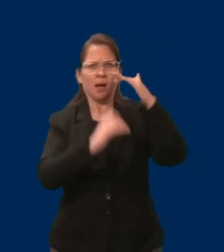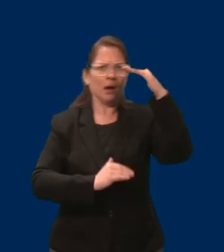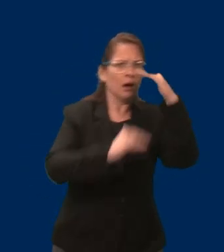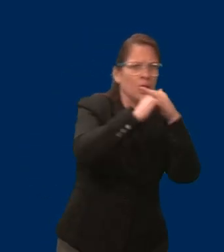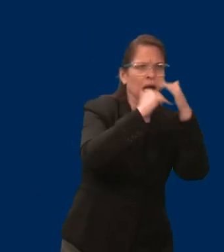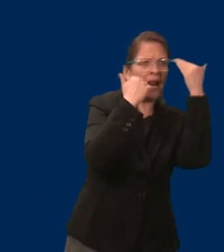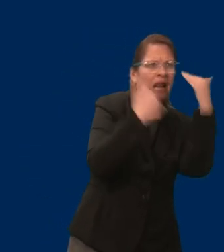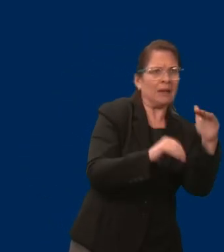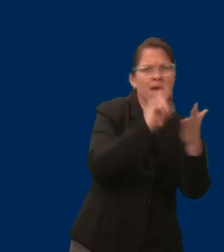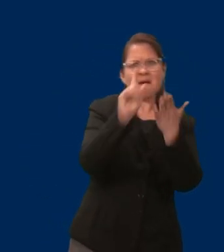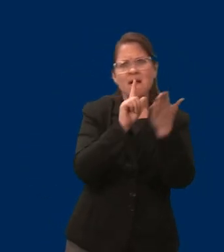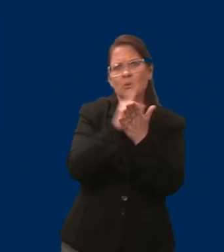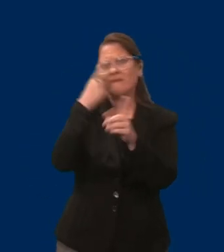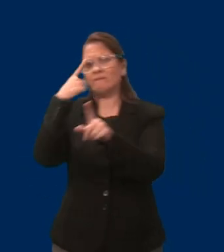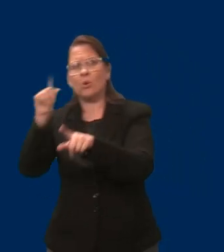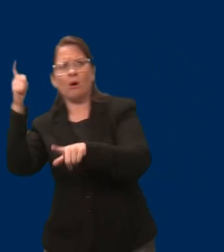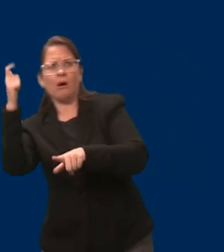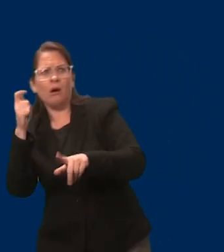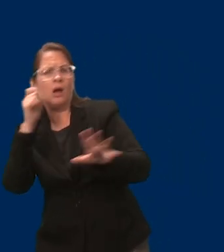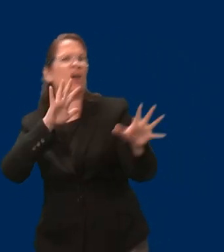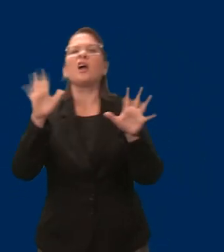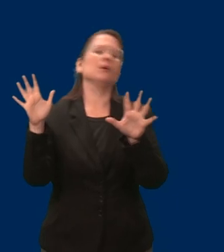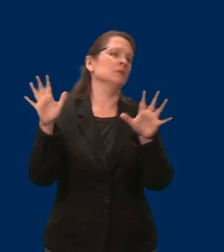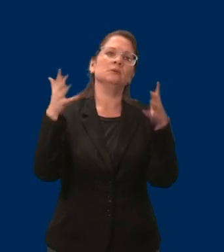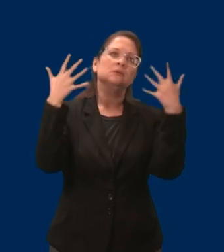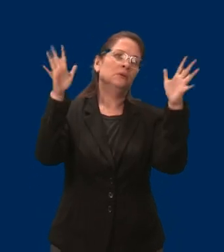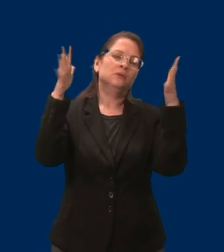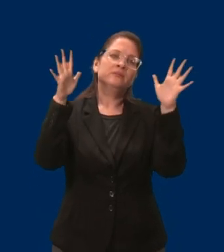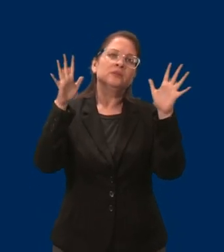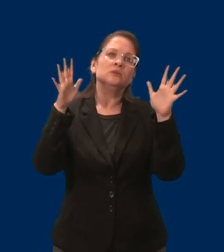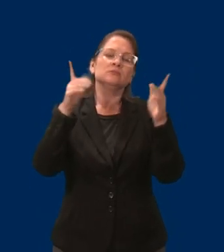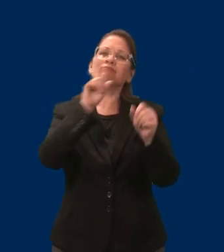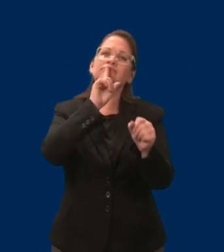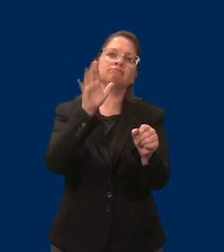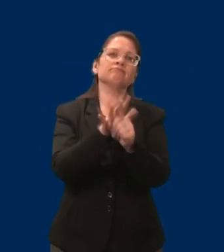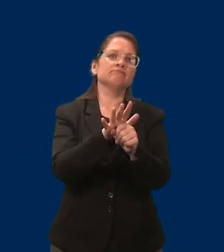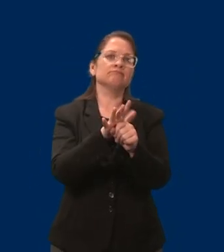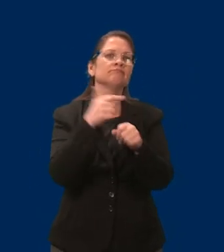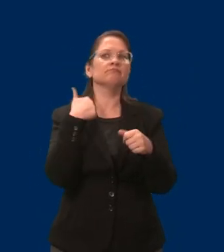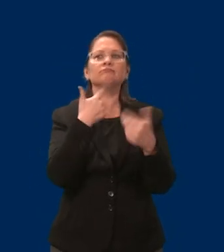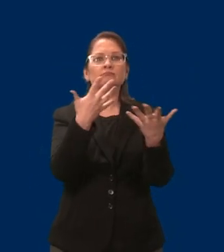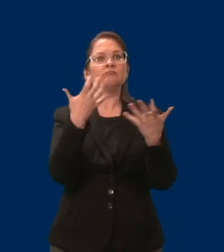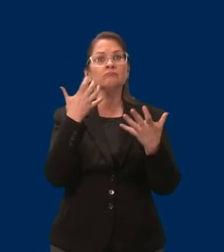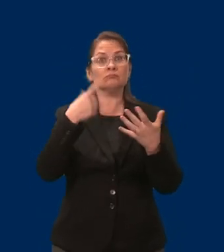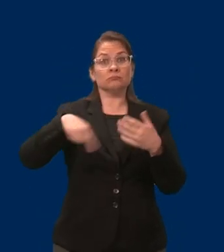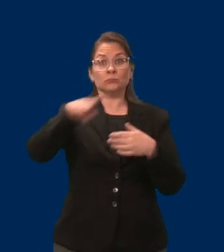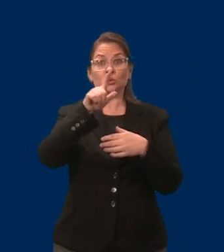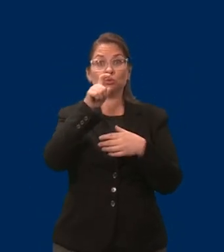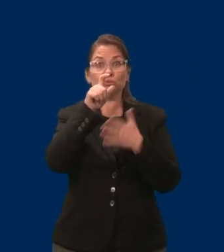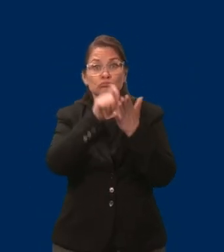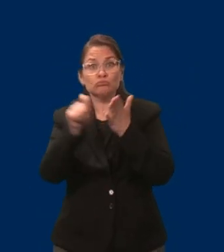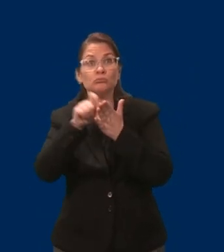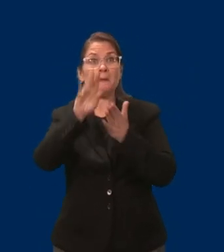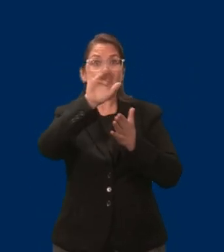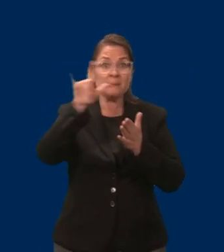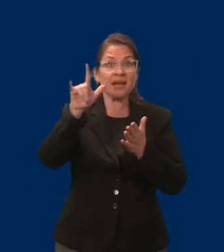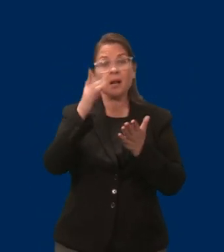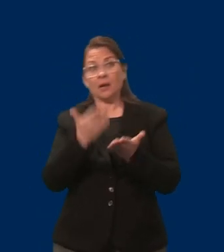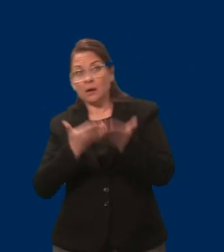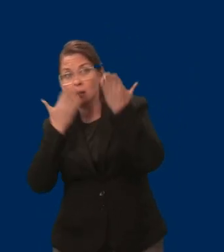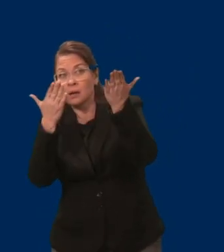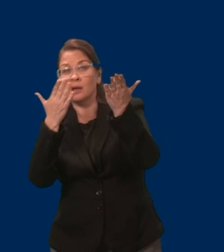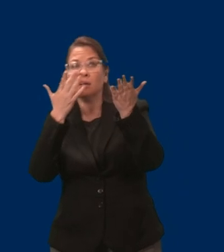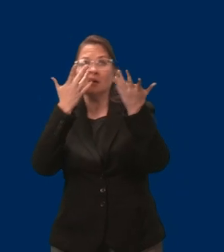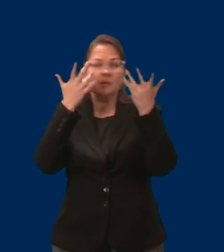committed to bring Senator Abeler. a matter of fact, as the bill jacket gets gets up, you're looking at two people that are going to be